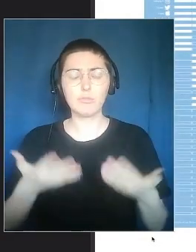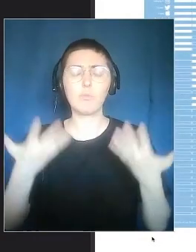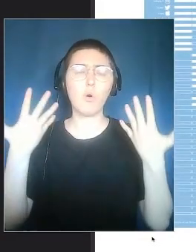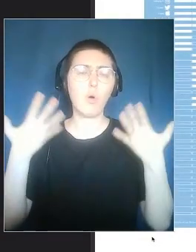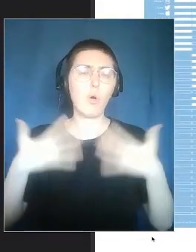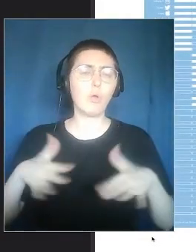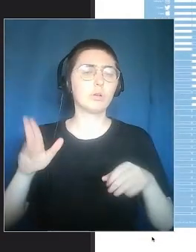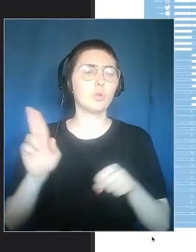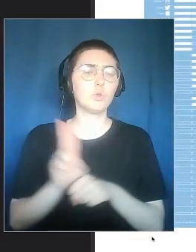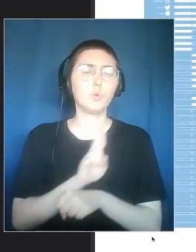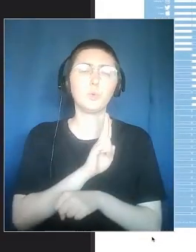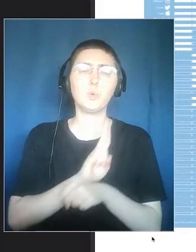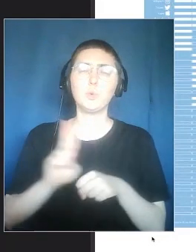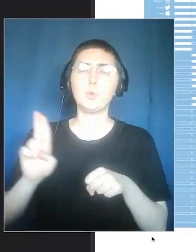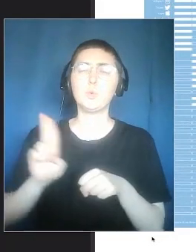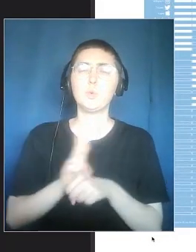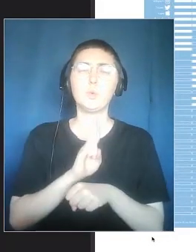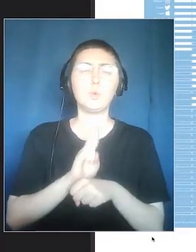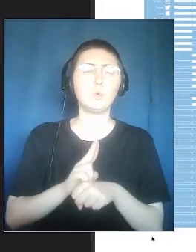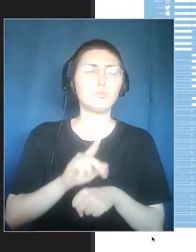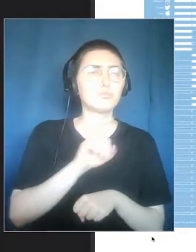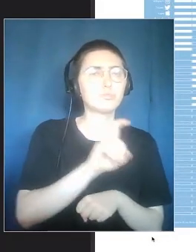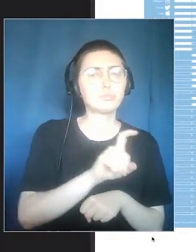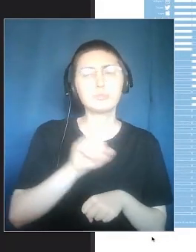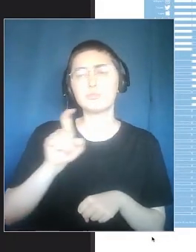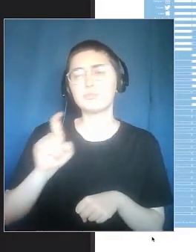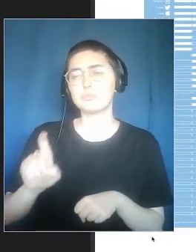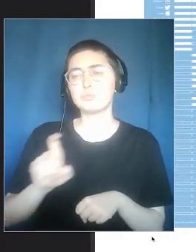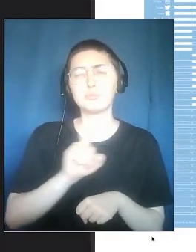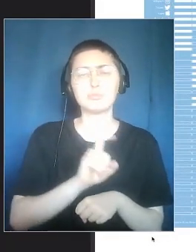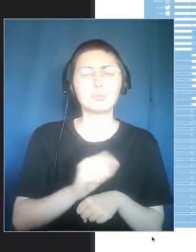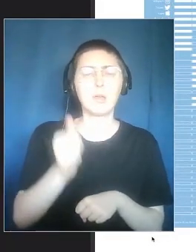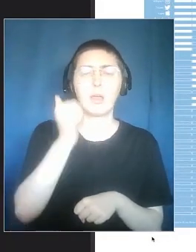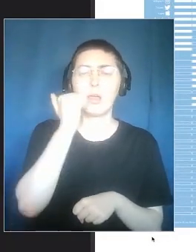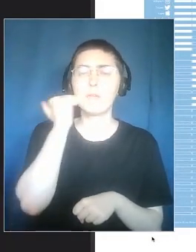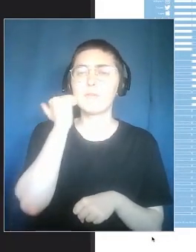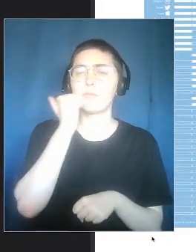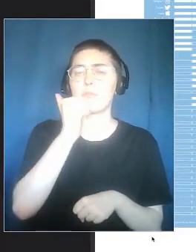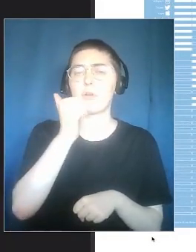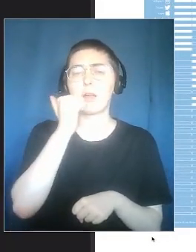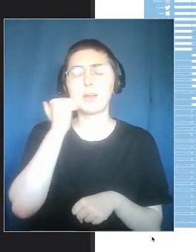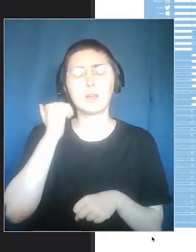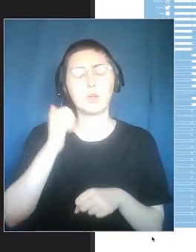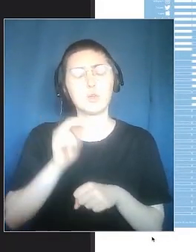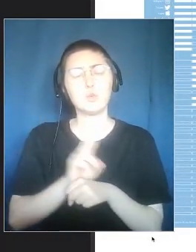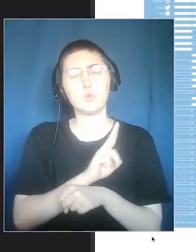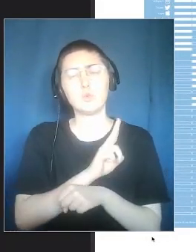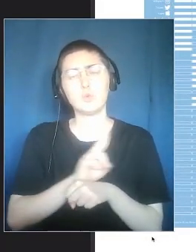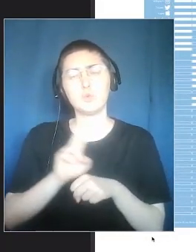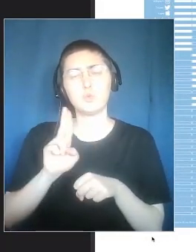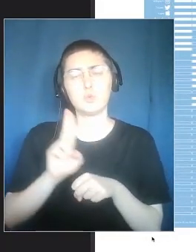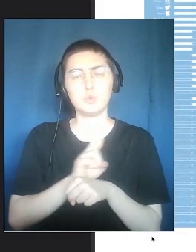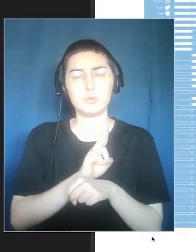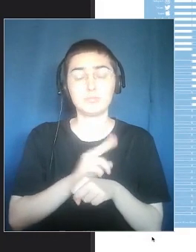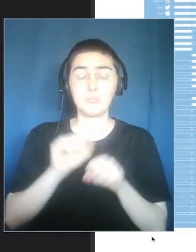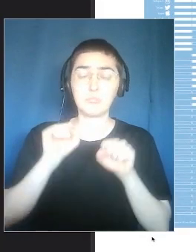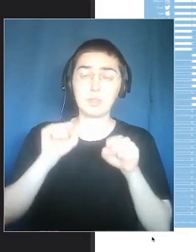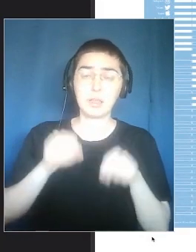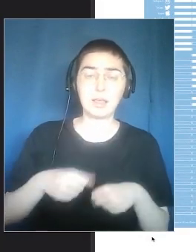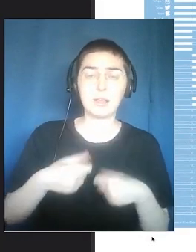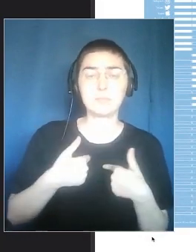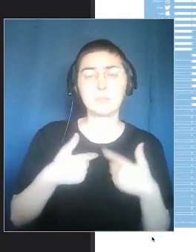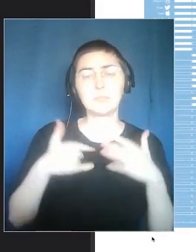we were already living the impact, even though to a lesser extent of